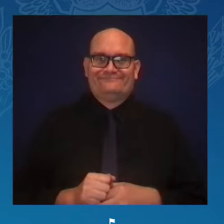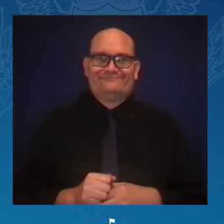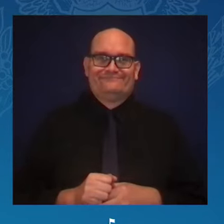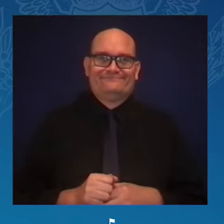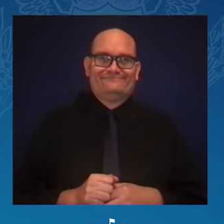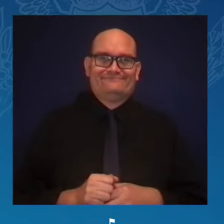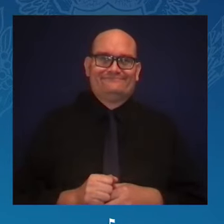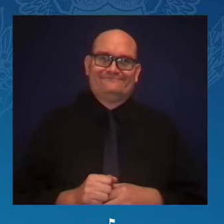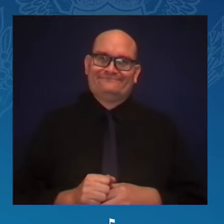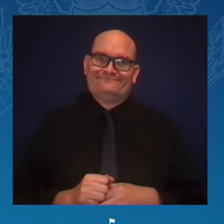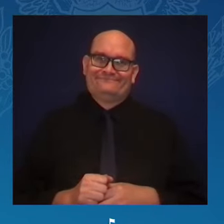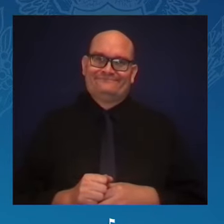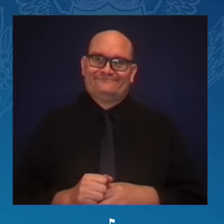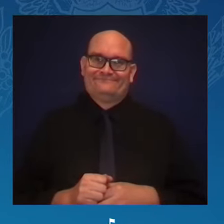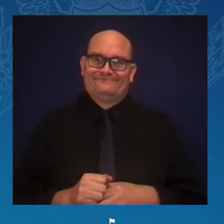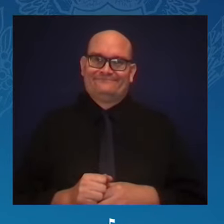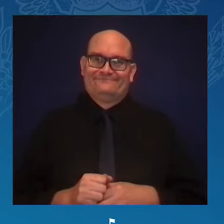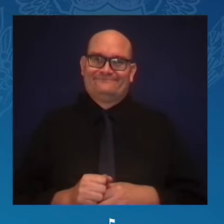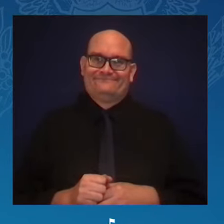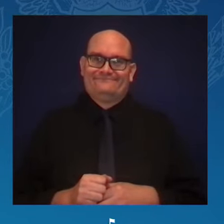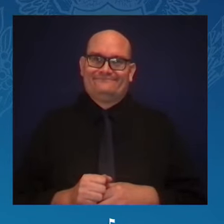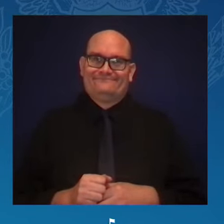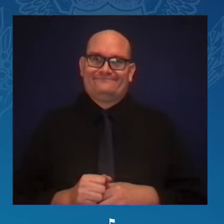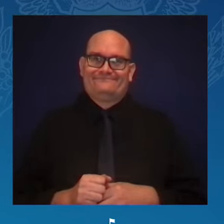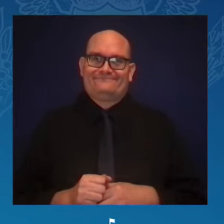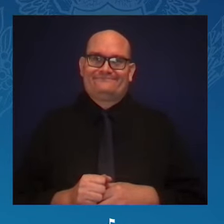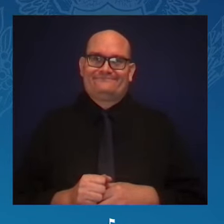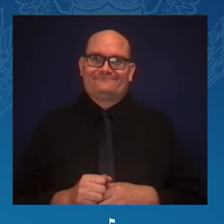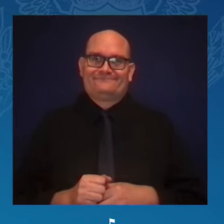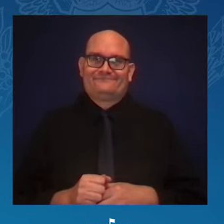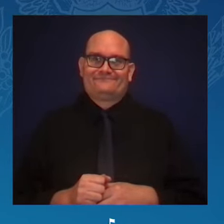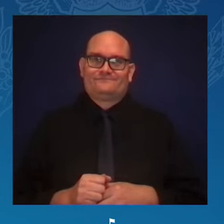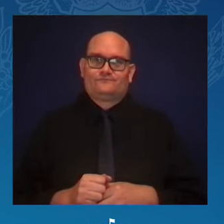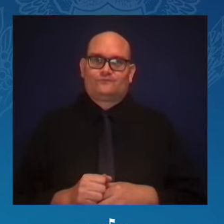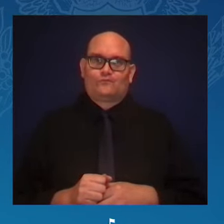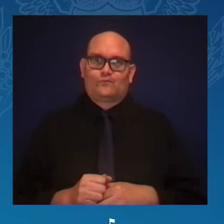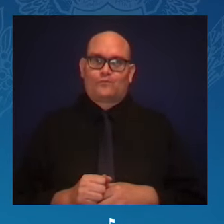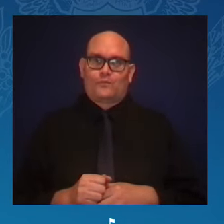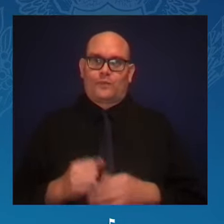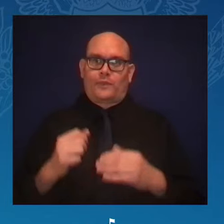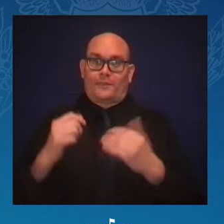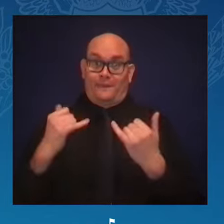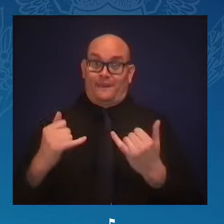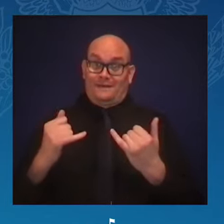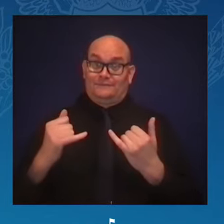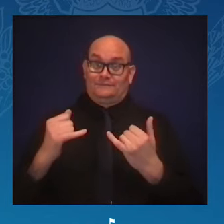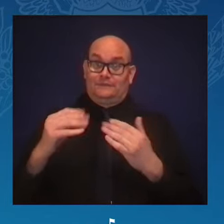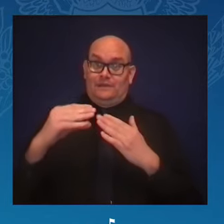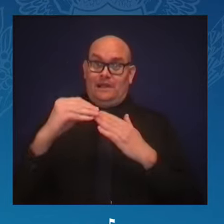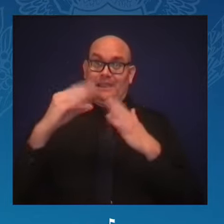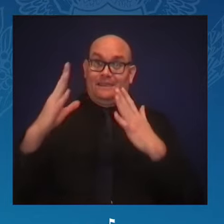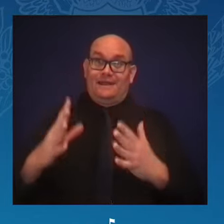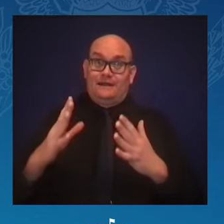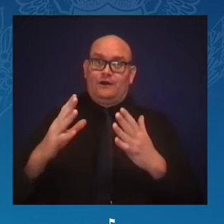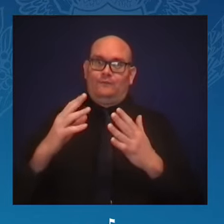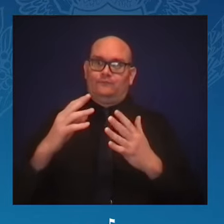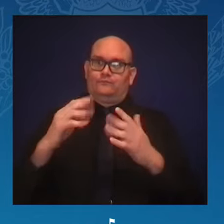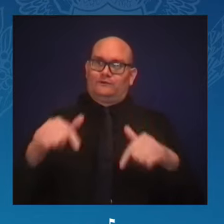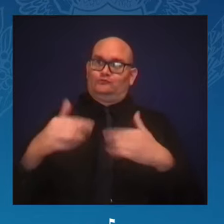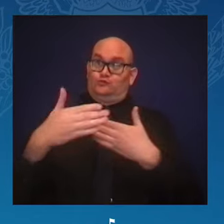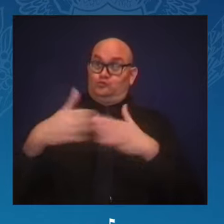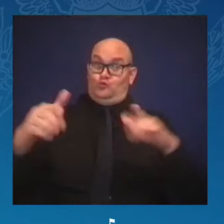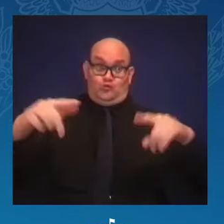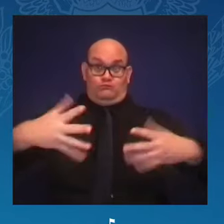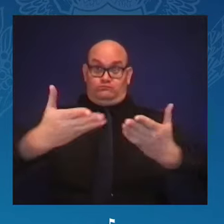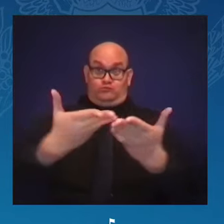So, all of this to say, the leaders in this room helped to make all of this progress